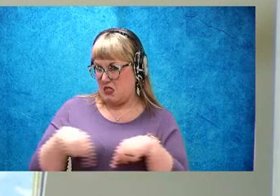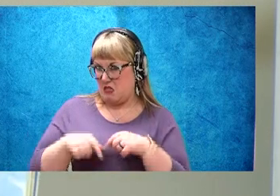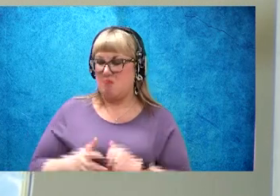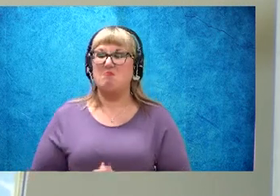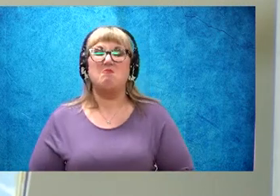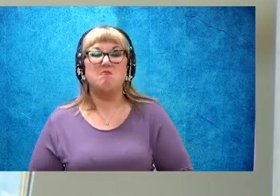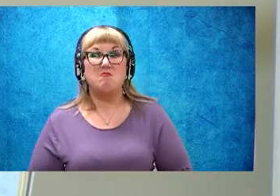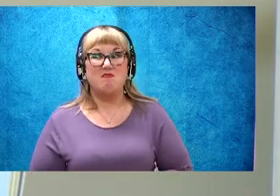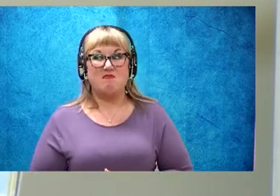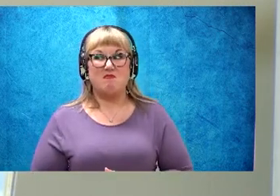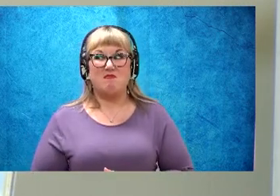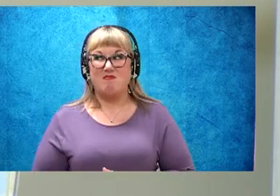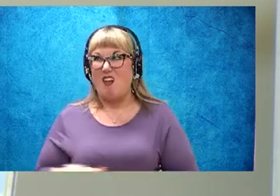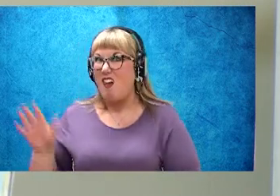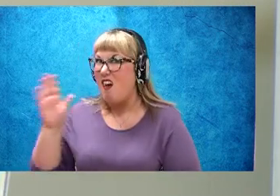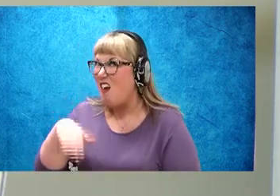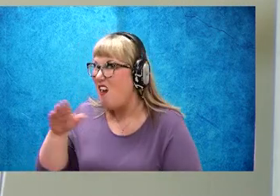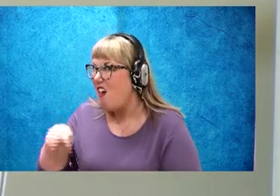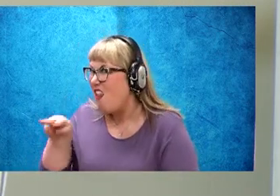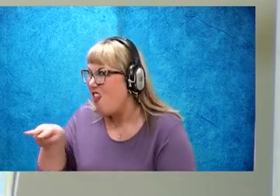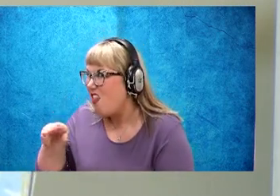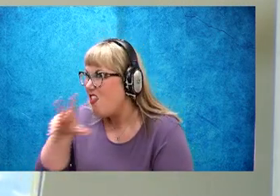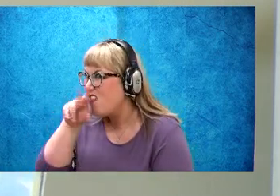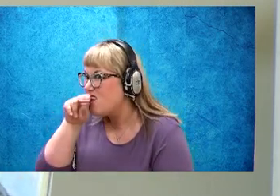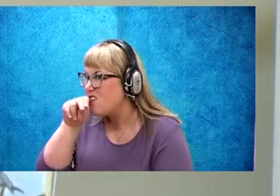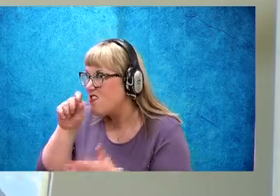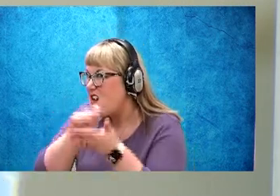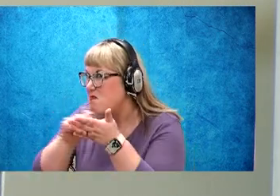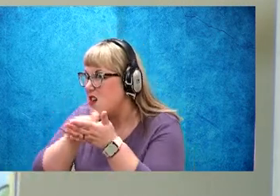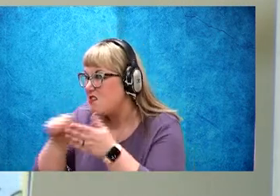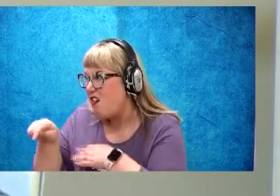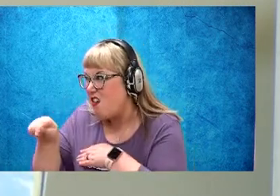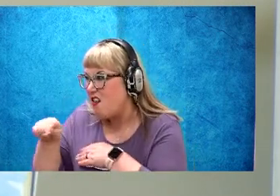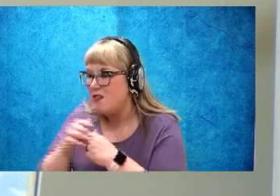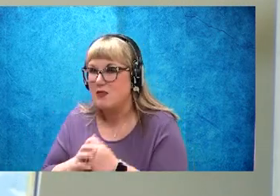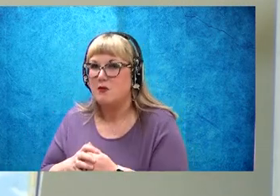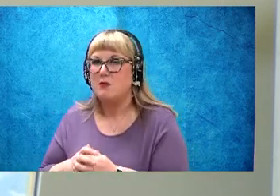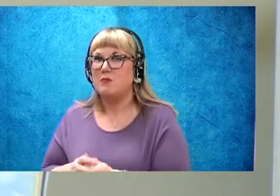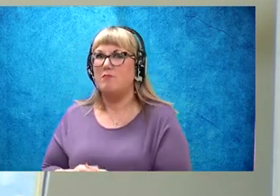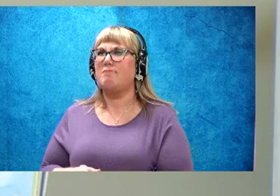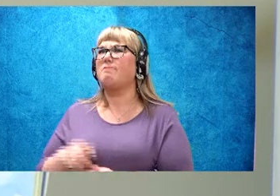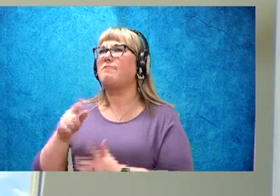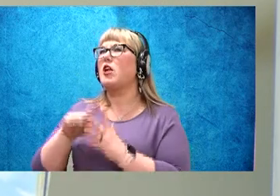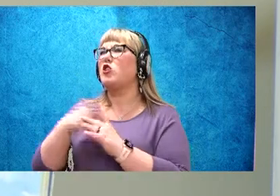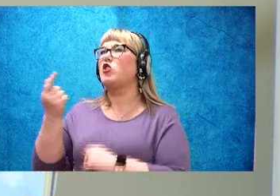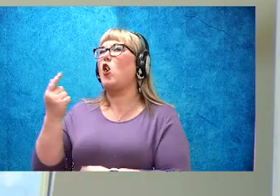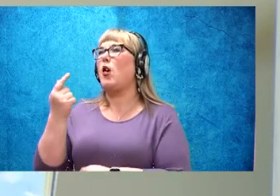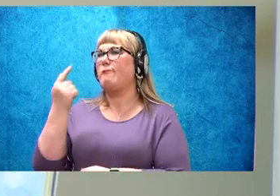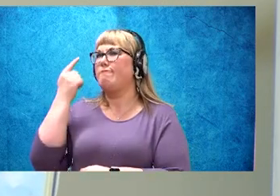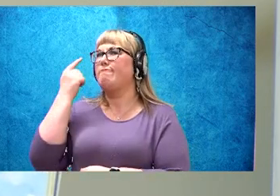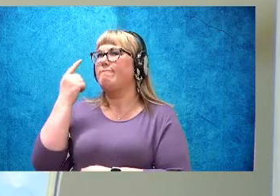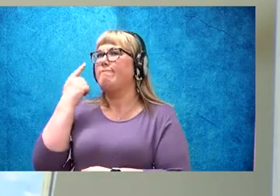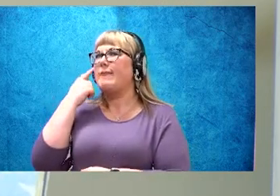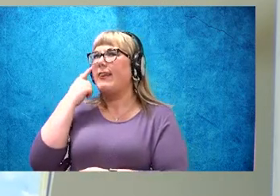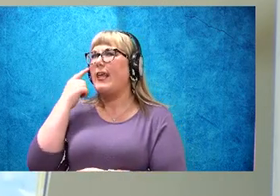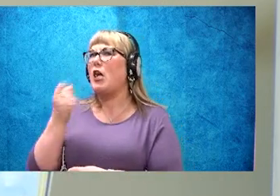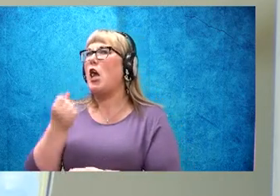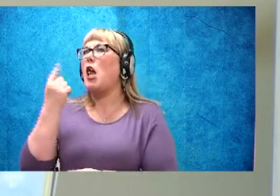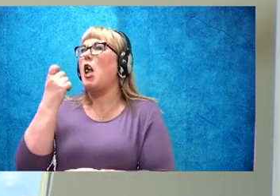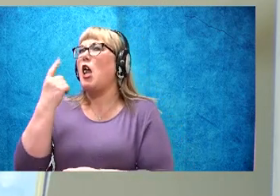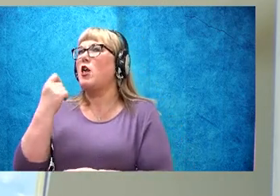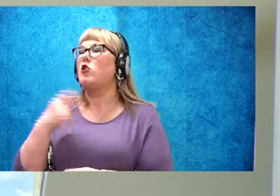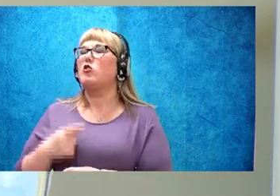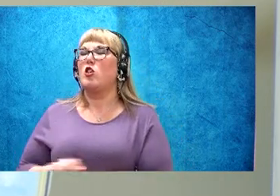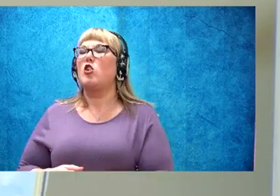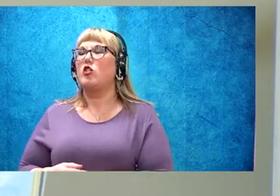And look, there's Duck with that pencil again. I'm starting to think I understand Farmer Brown's message